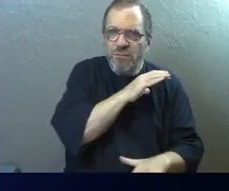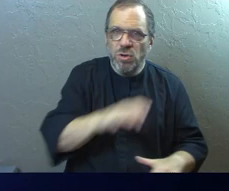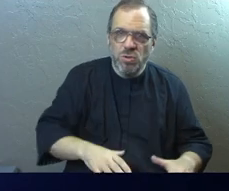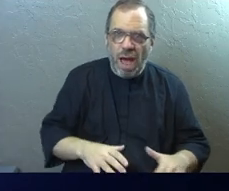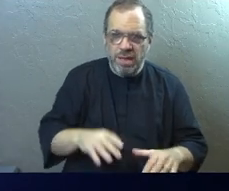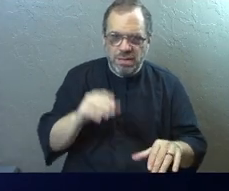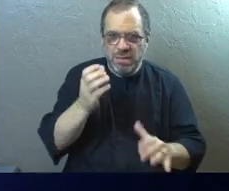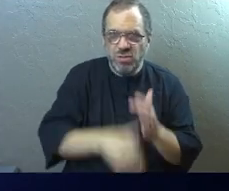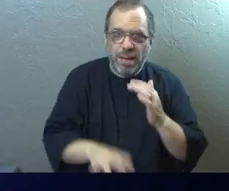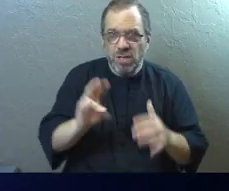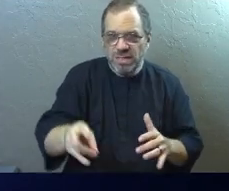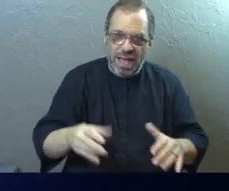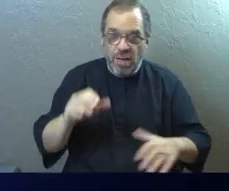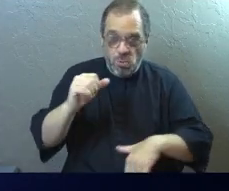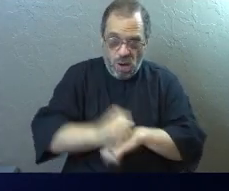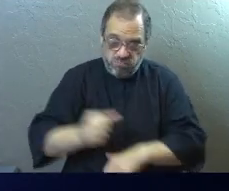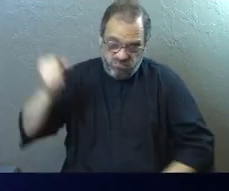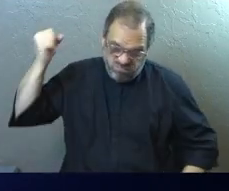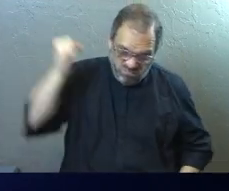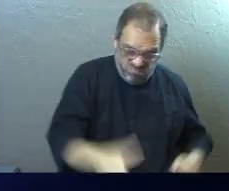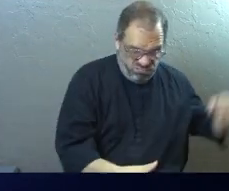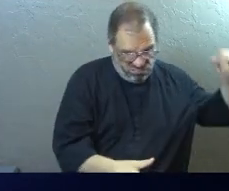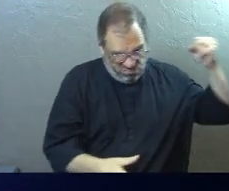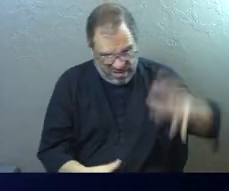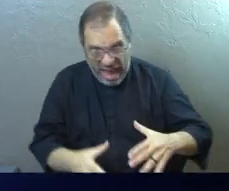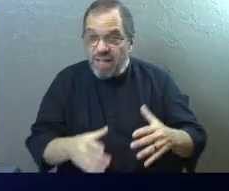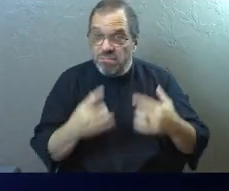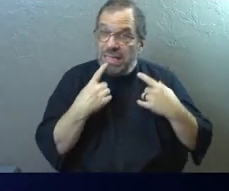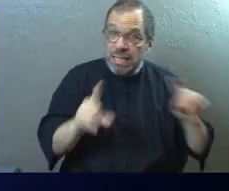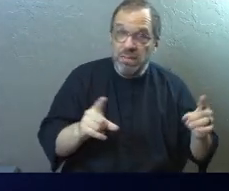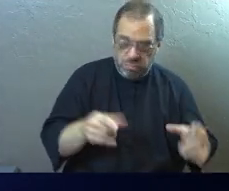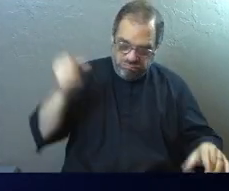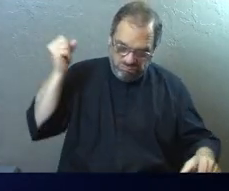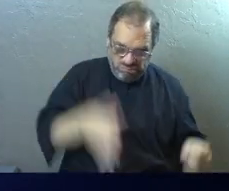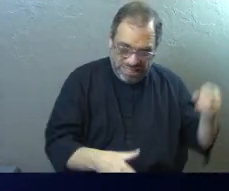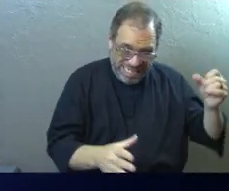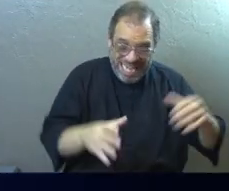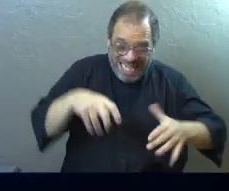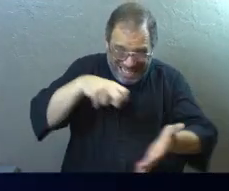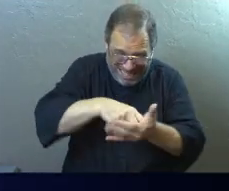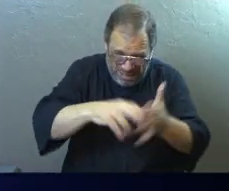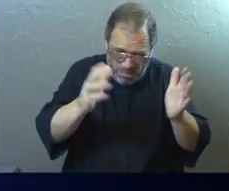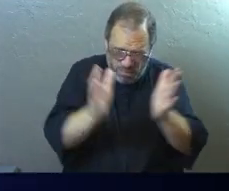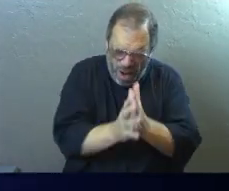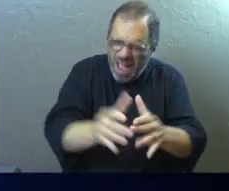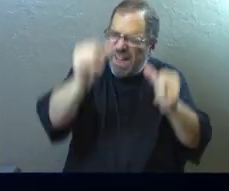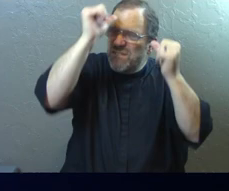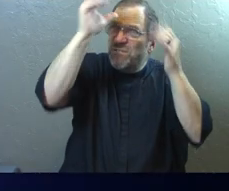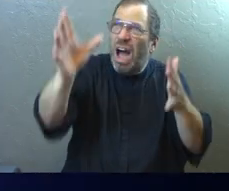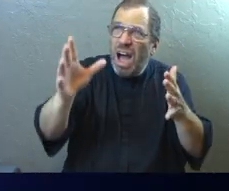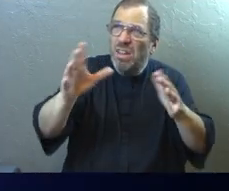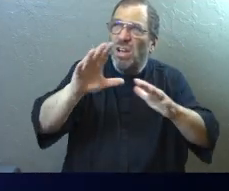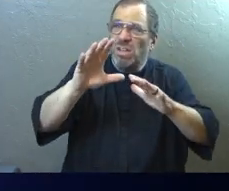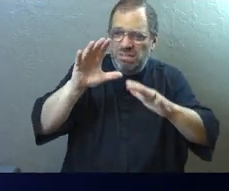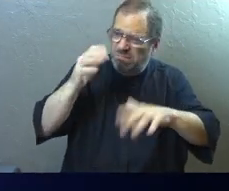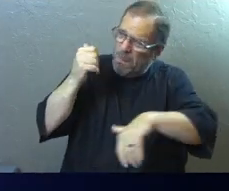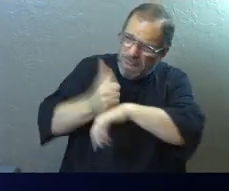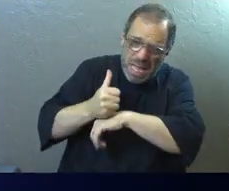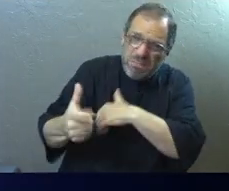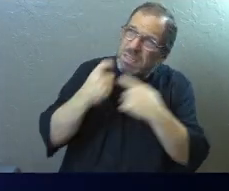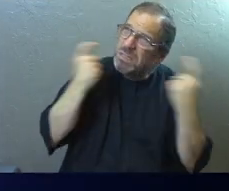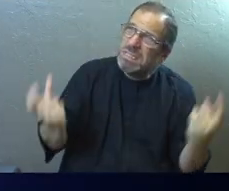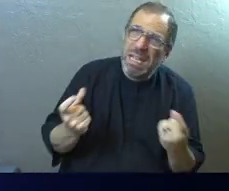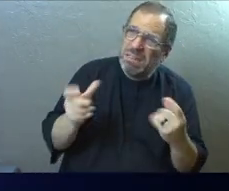throwing the stones at him to kill him, which they succeed in doing, he prays the same thing. Father, don't hold their